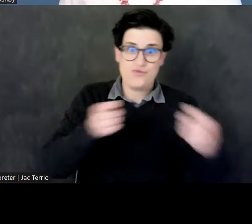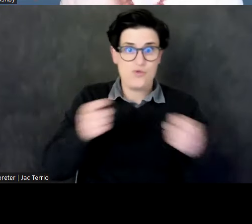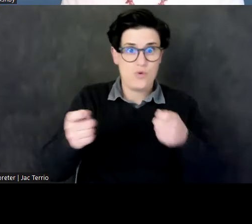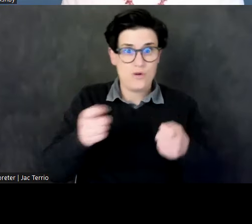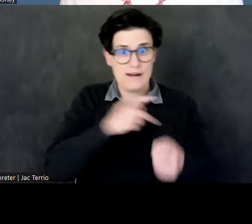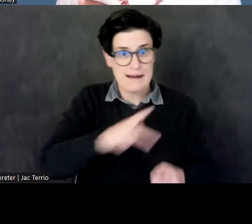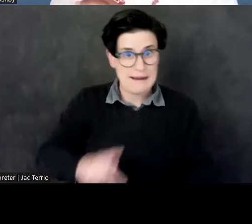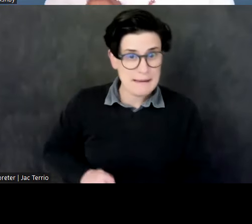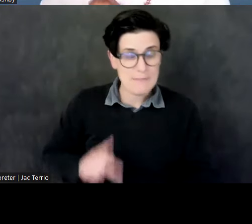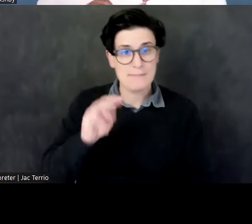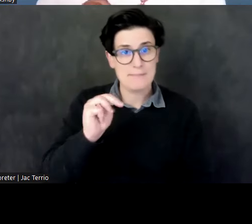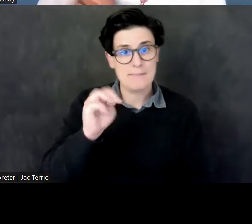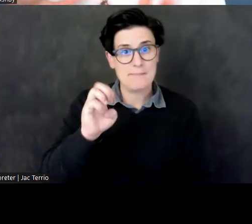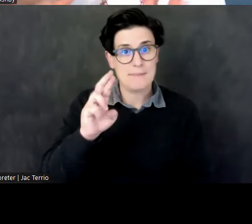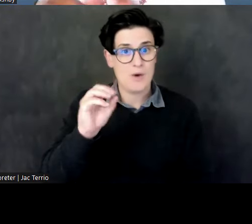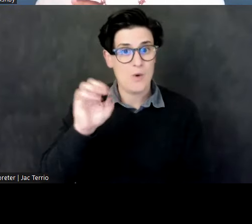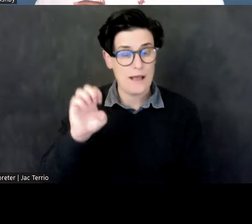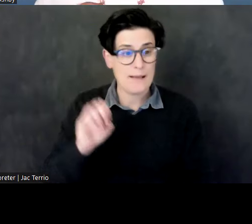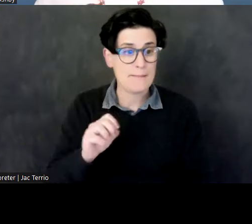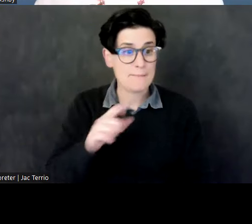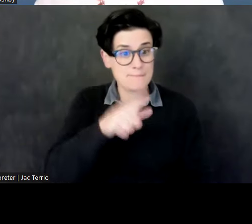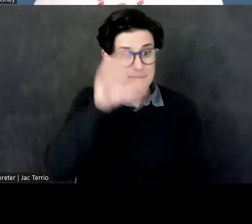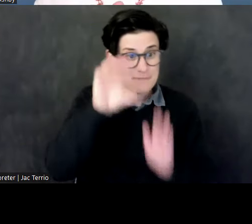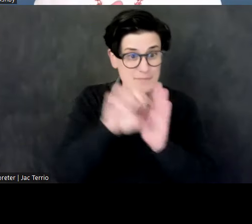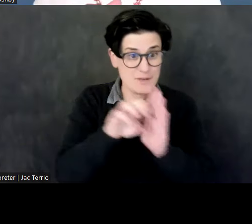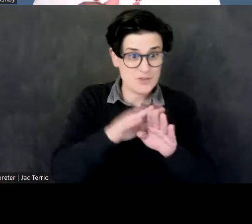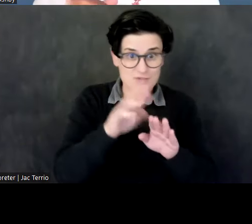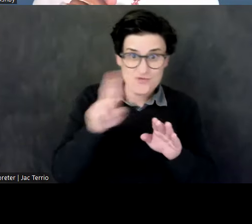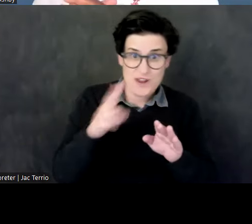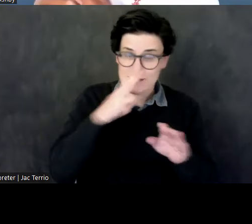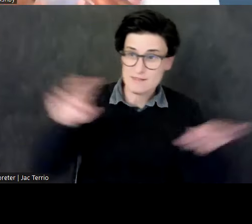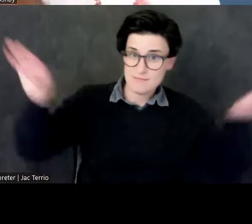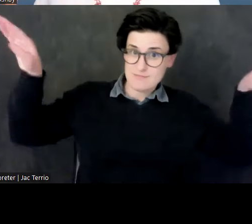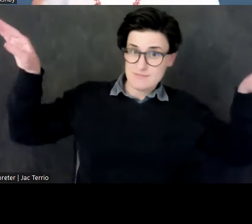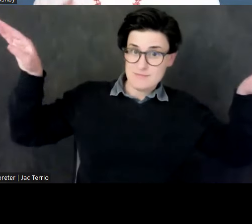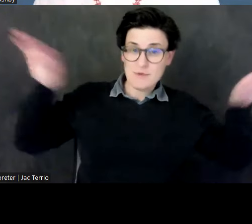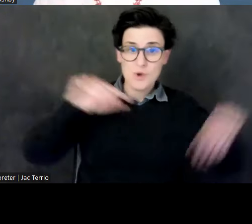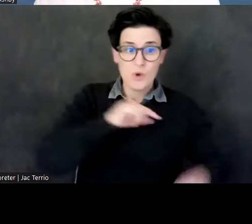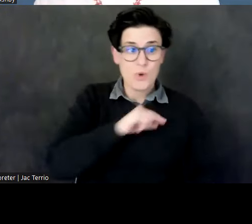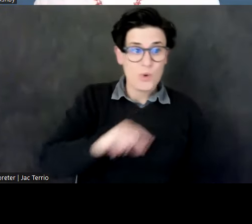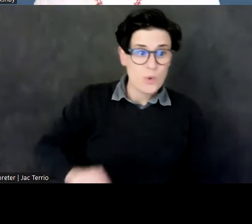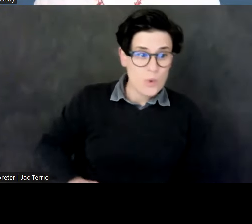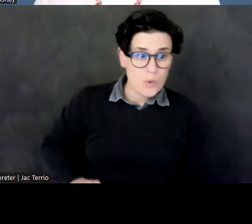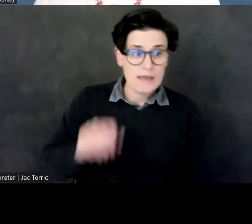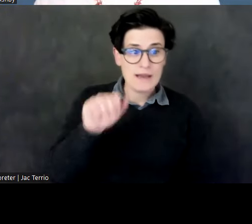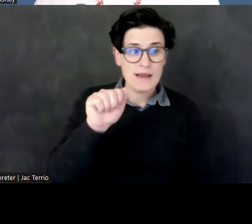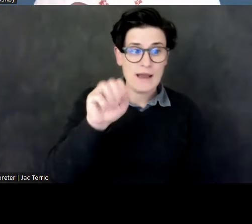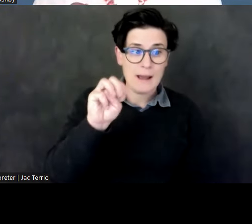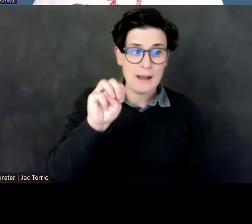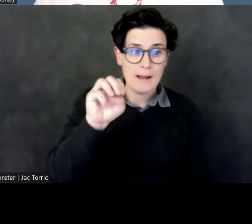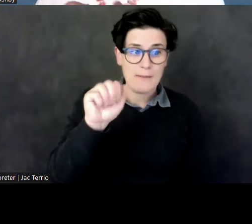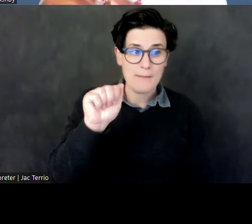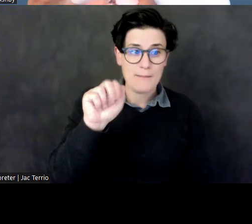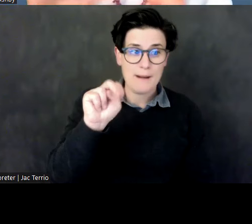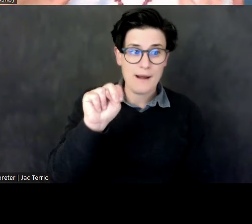I'm using this image on the right of Queen Amanitore, the last queen that we will look at,